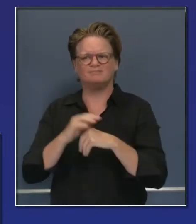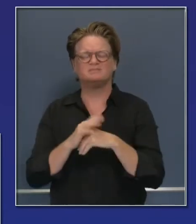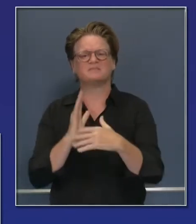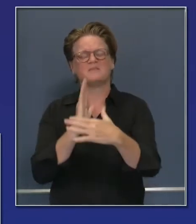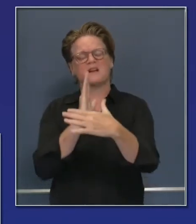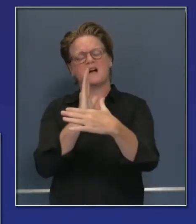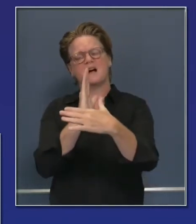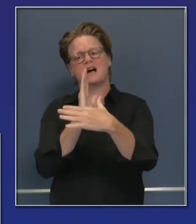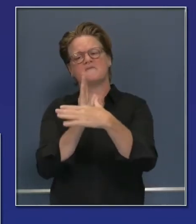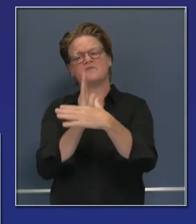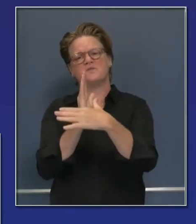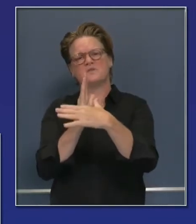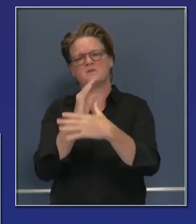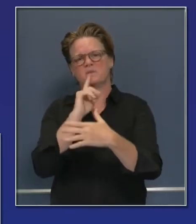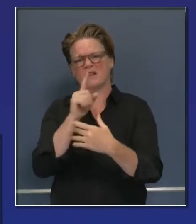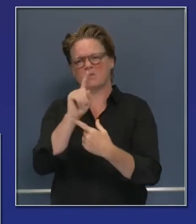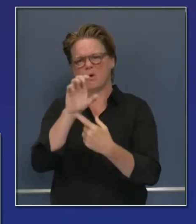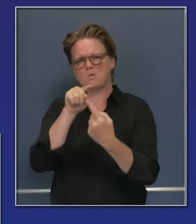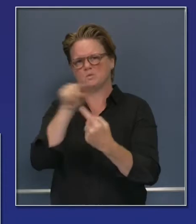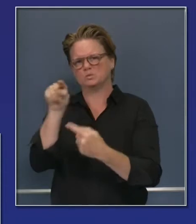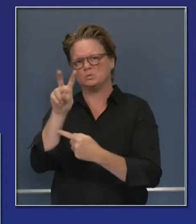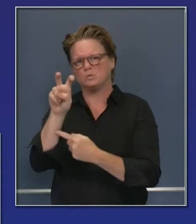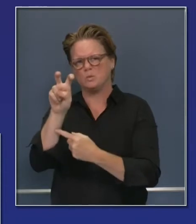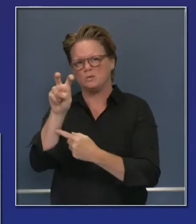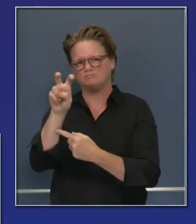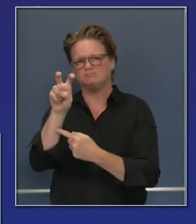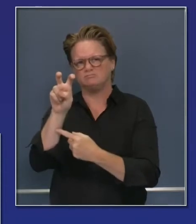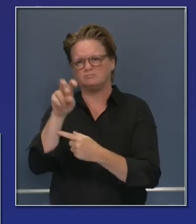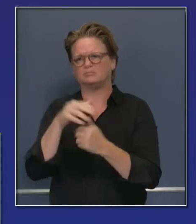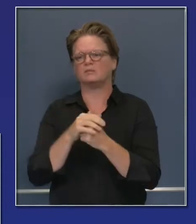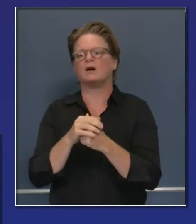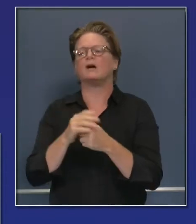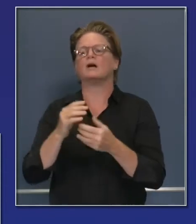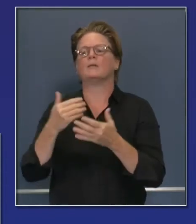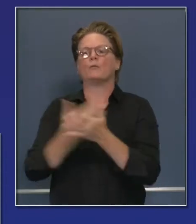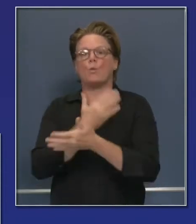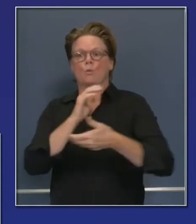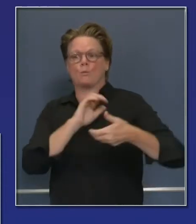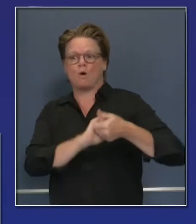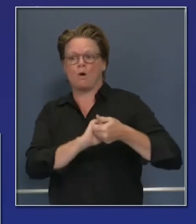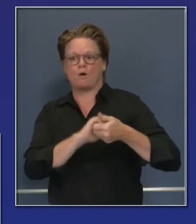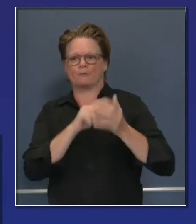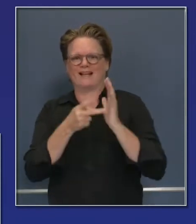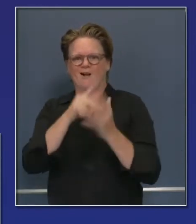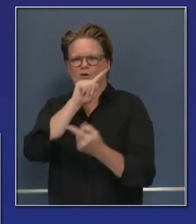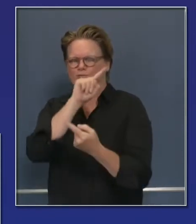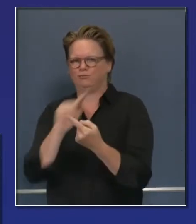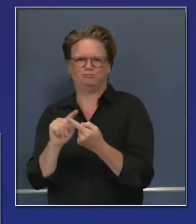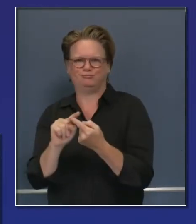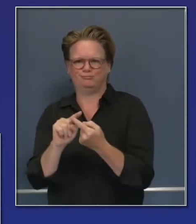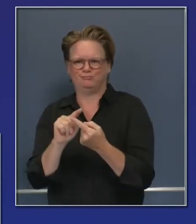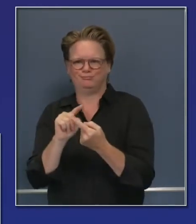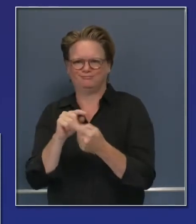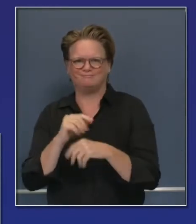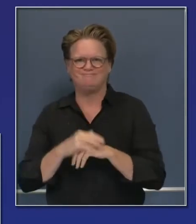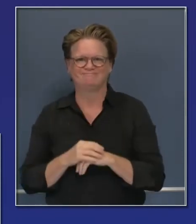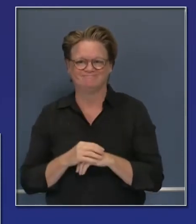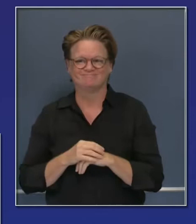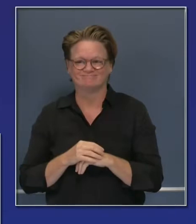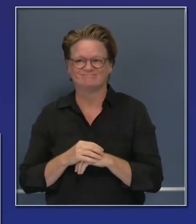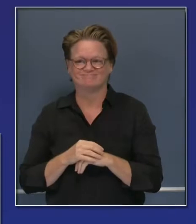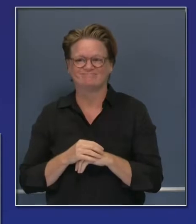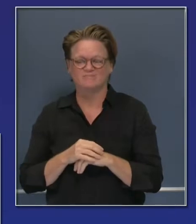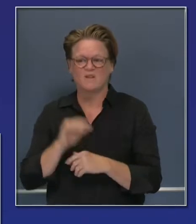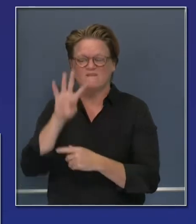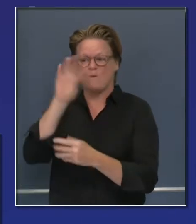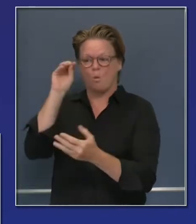under this new partnership. Our cost breakdown works accordingly. For up to 40,000 tests, the cost